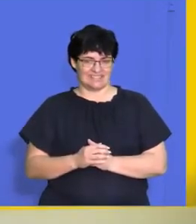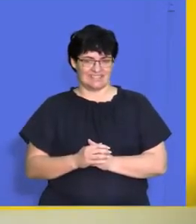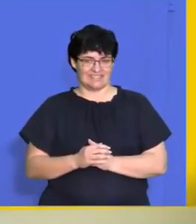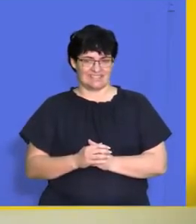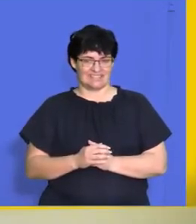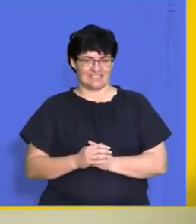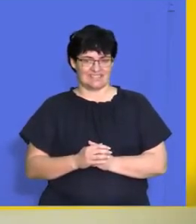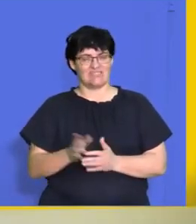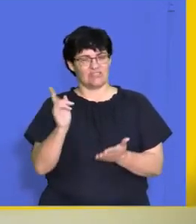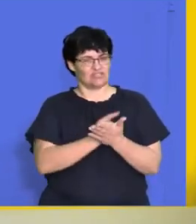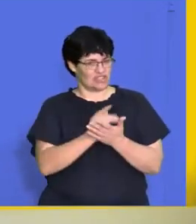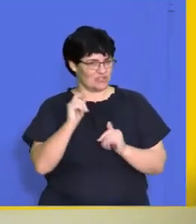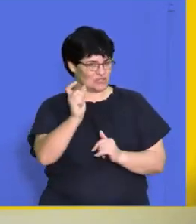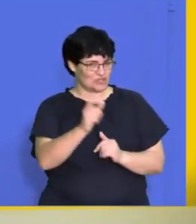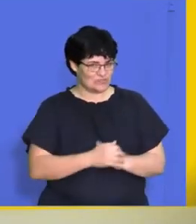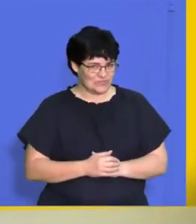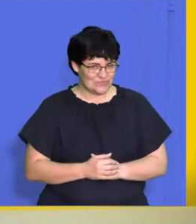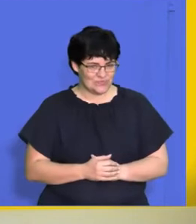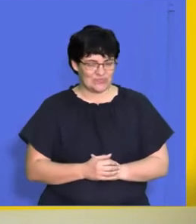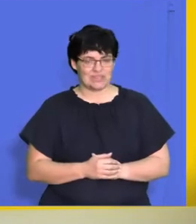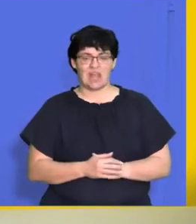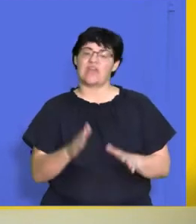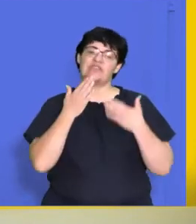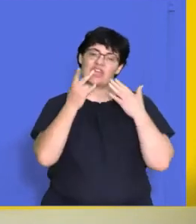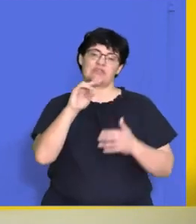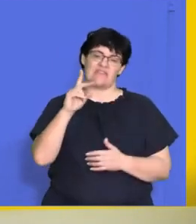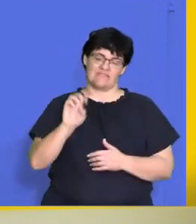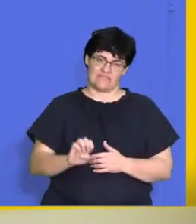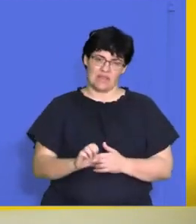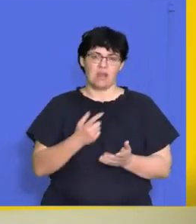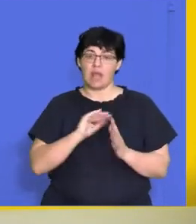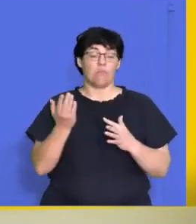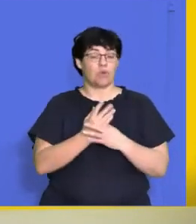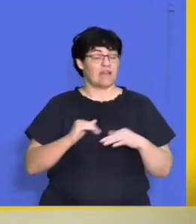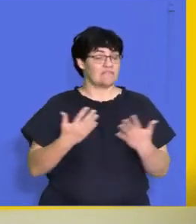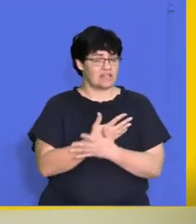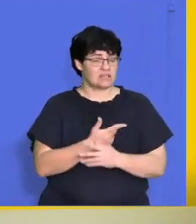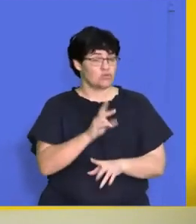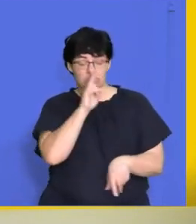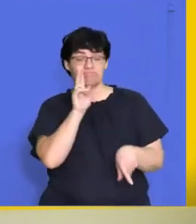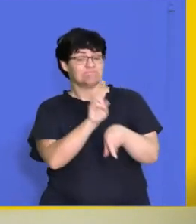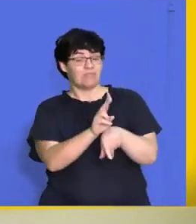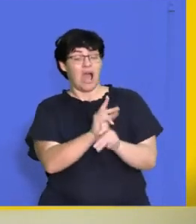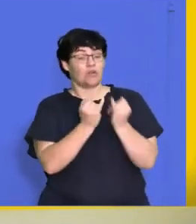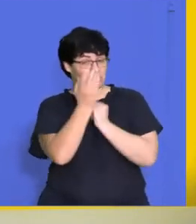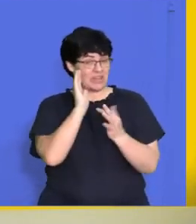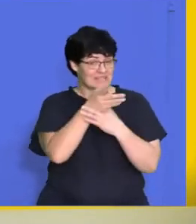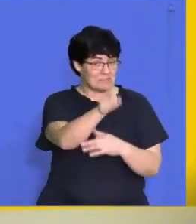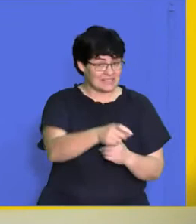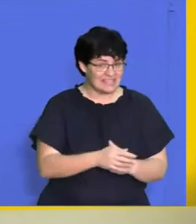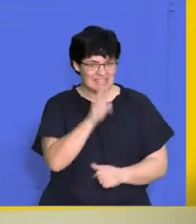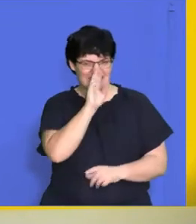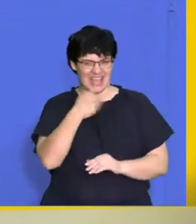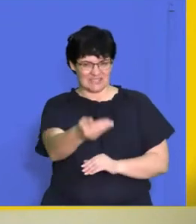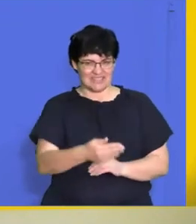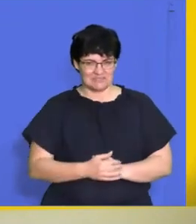and we'll chat with you guys now. Thank you, Dave. Patrick, let's take a quick break. Please don't forget to enter the competition and we'll see